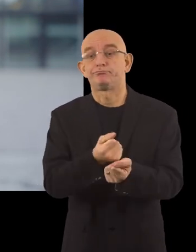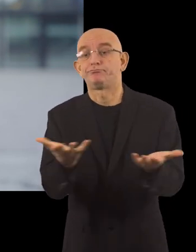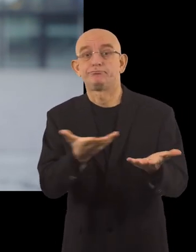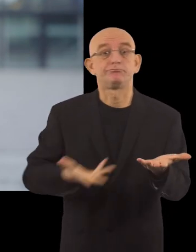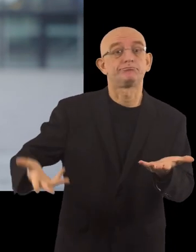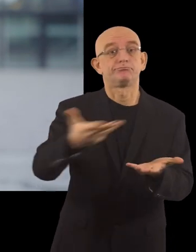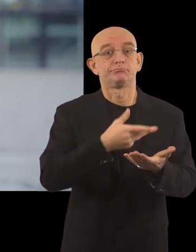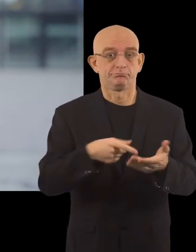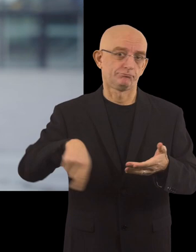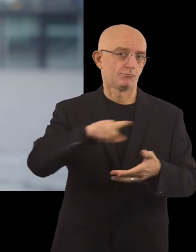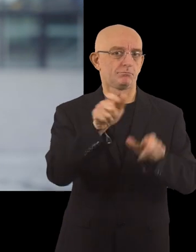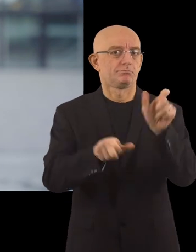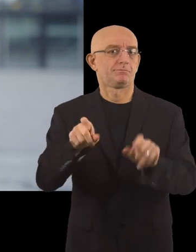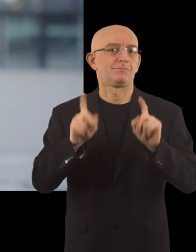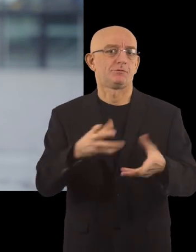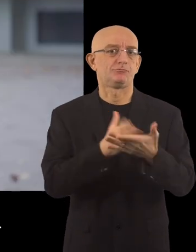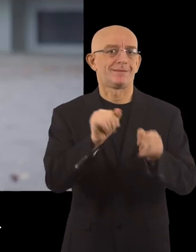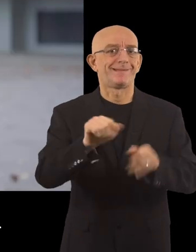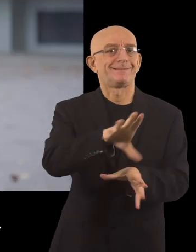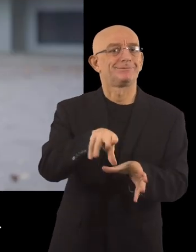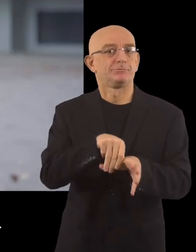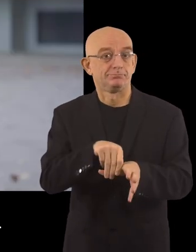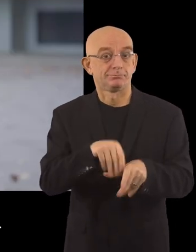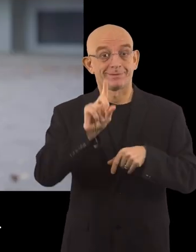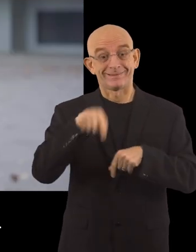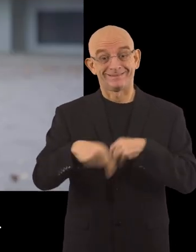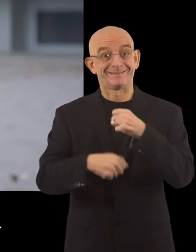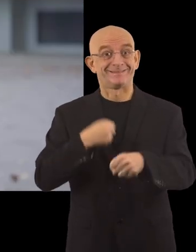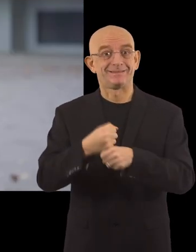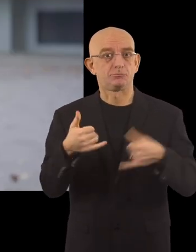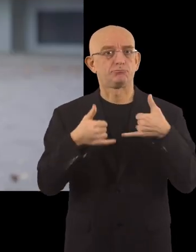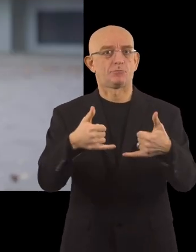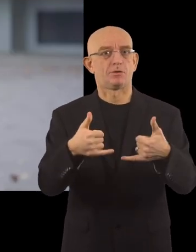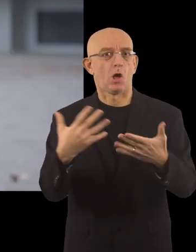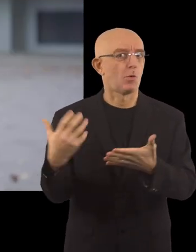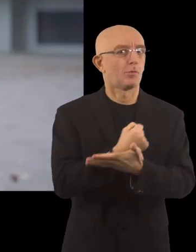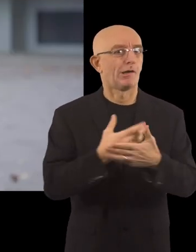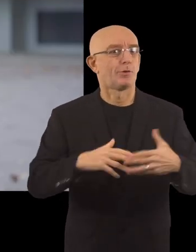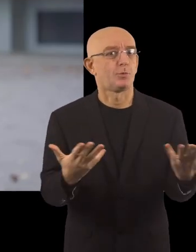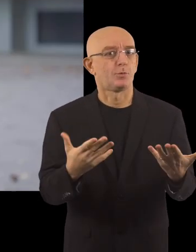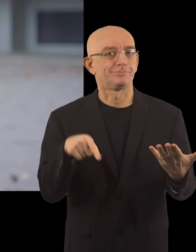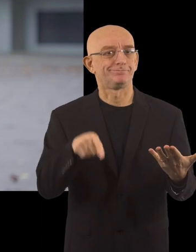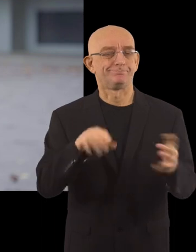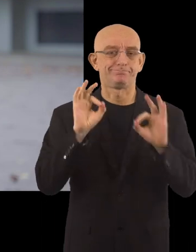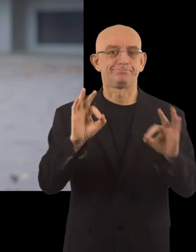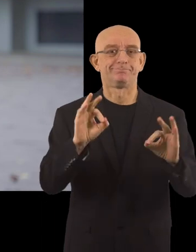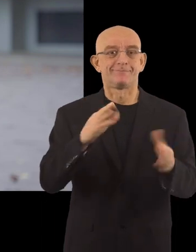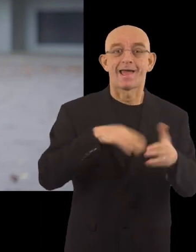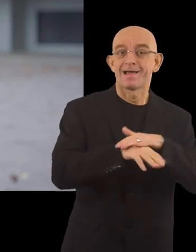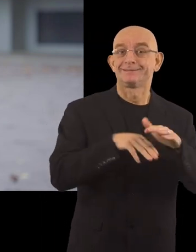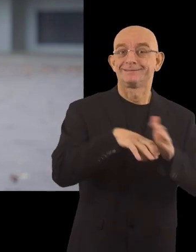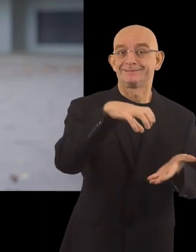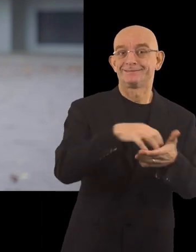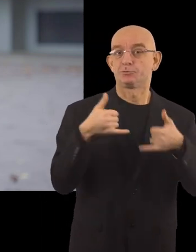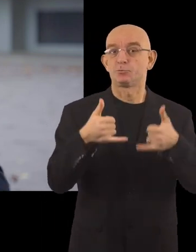things, everybody has a right to be included. More than ever, this prize is important. Let's find out who the winner is of the Access City Award